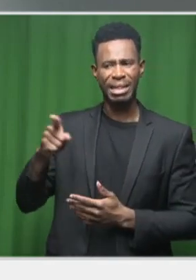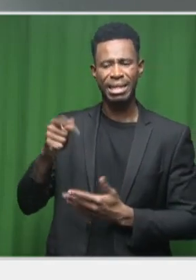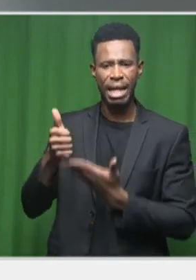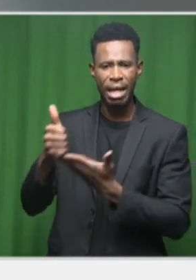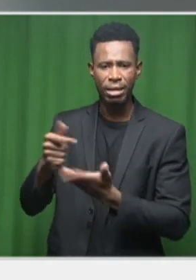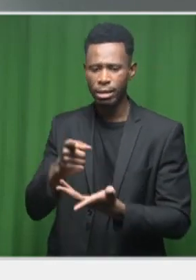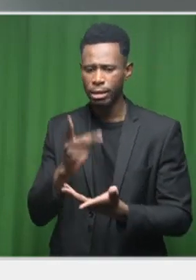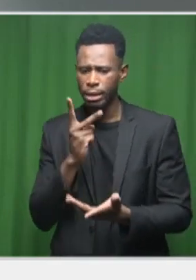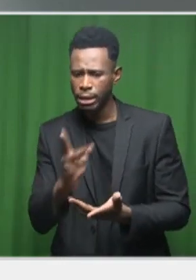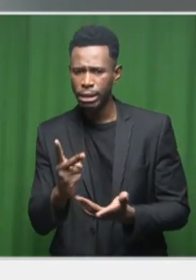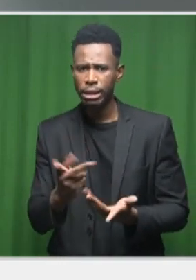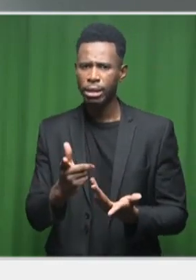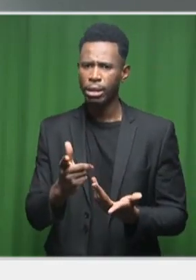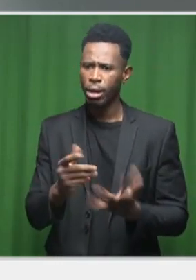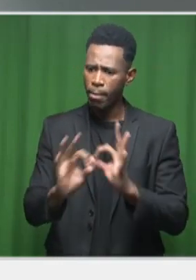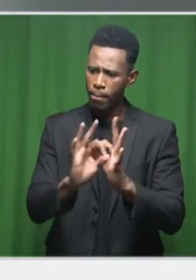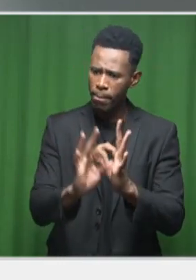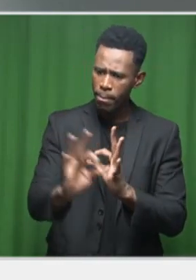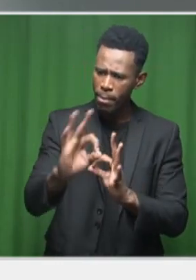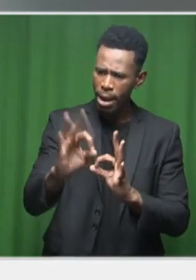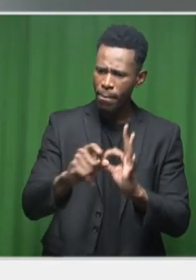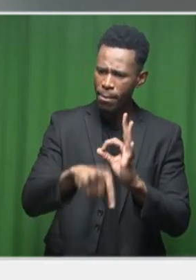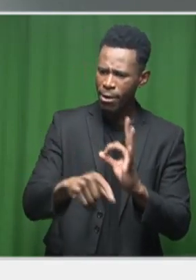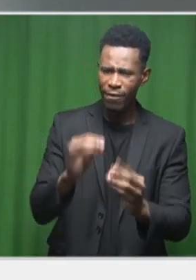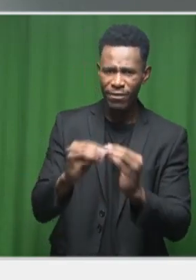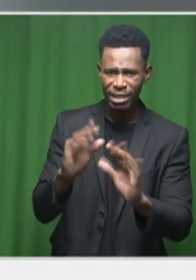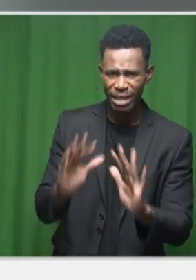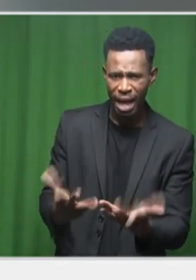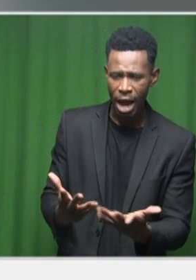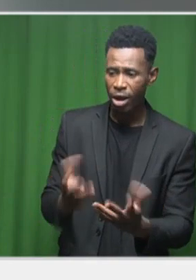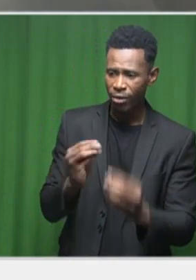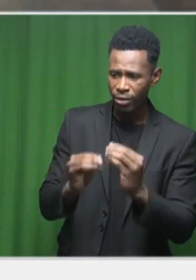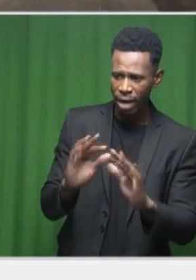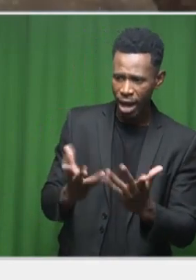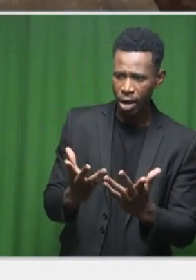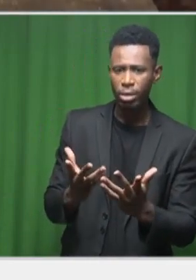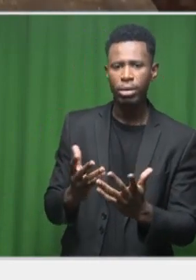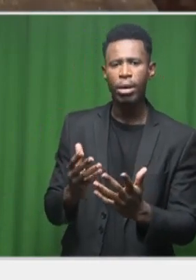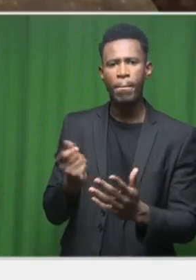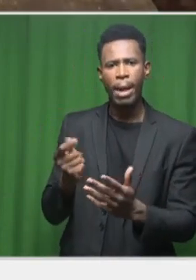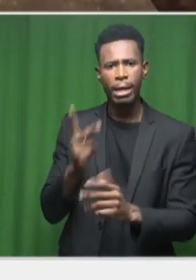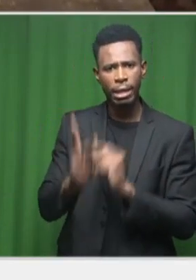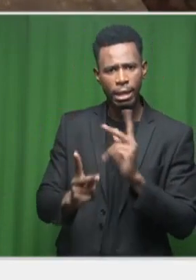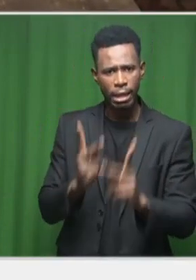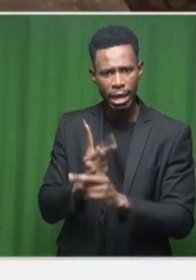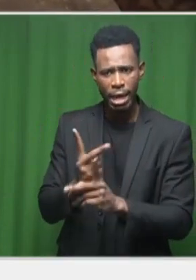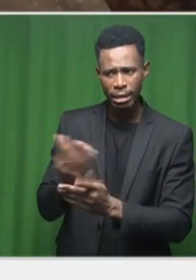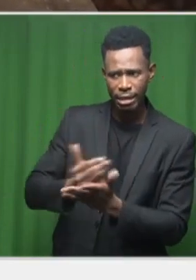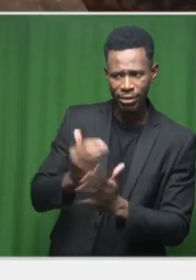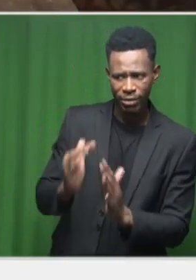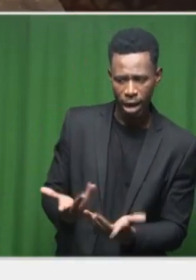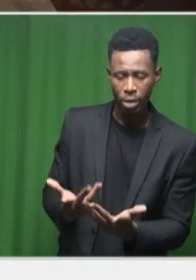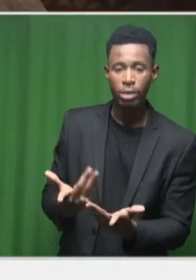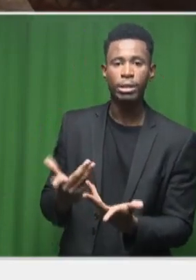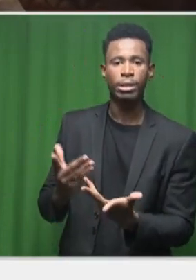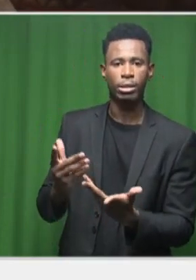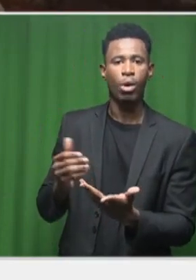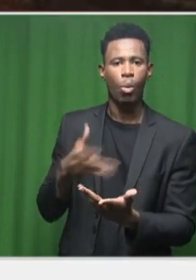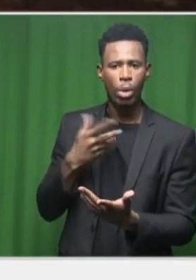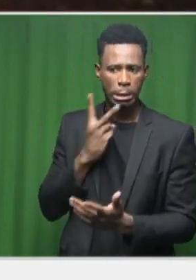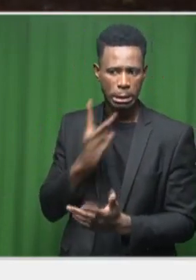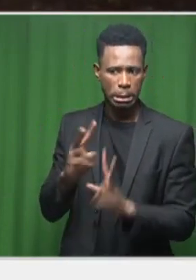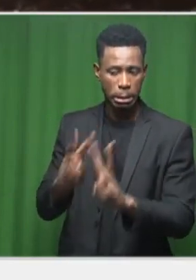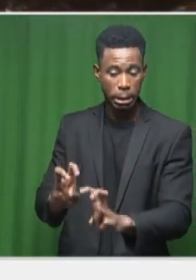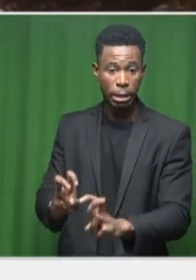revenue losses, increase their cost recoveries, and reinfence that and get the private sector to come in and